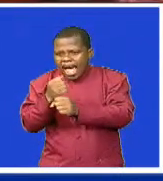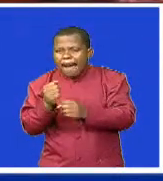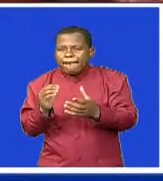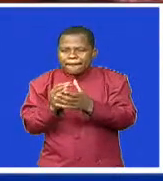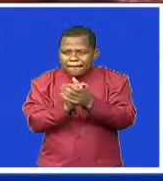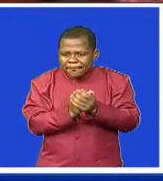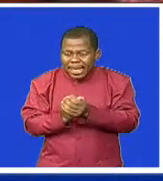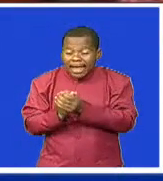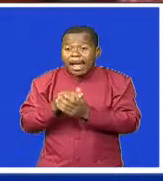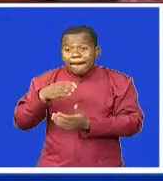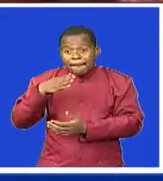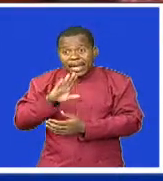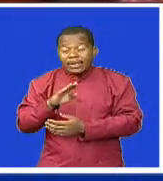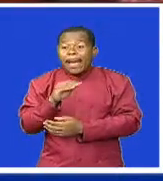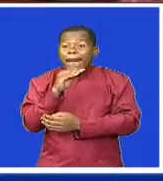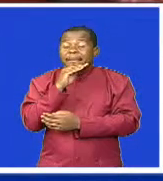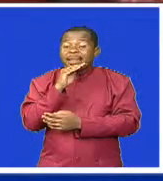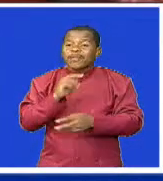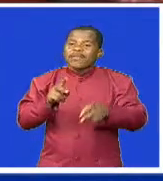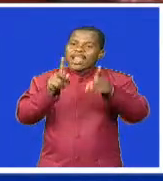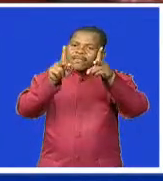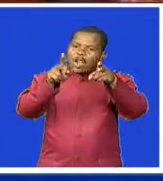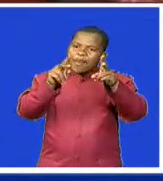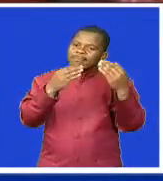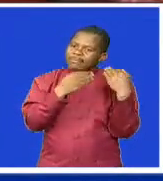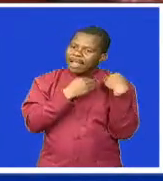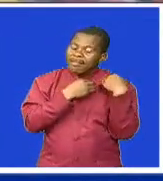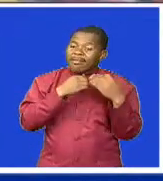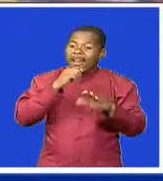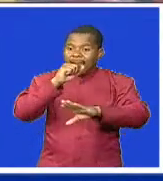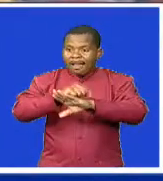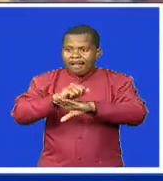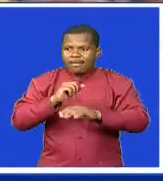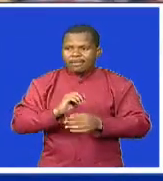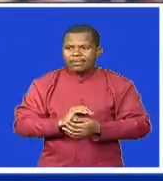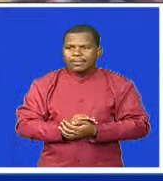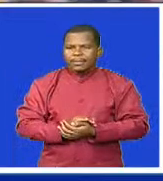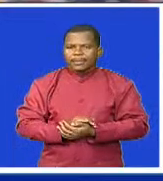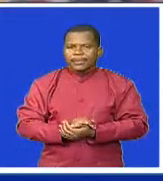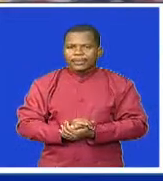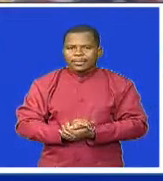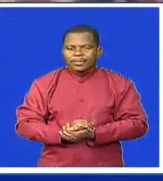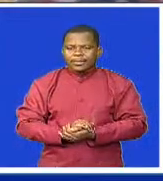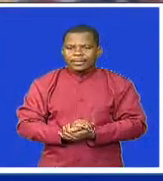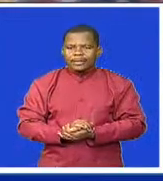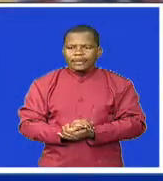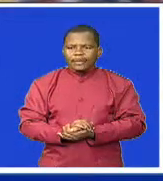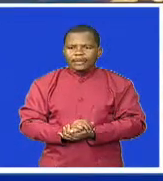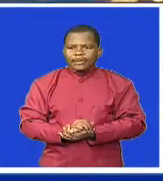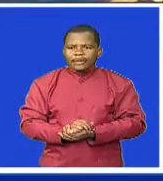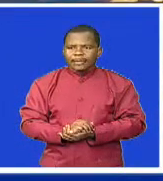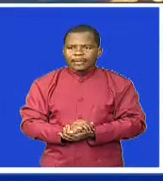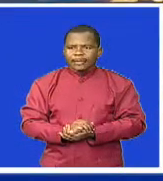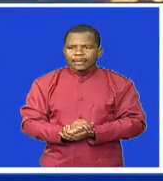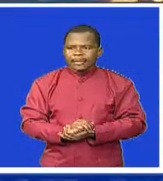eradicated environmental issues. For your Swatini TV News, I'm Tema Langan, I'm Nizlaminu with Musi Mkonda, Maloloja.